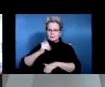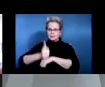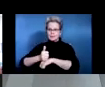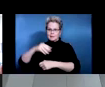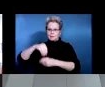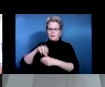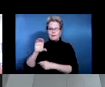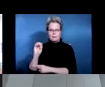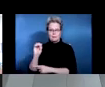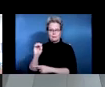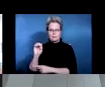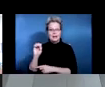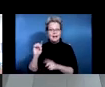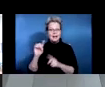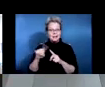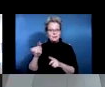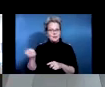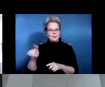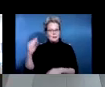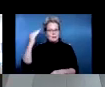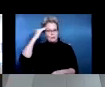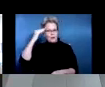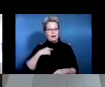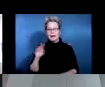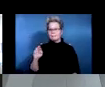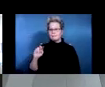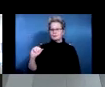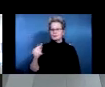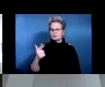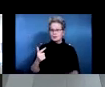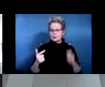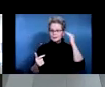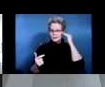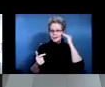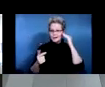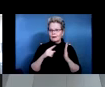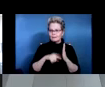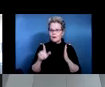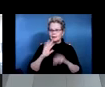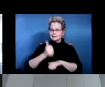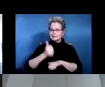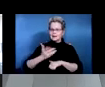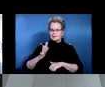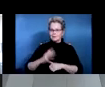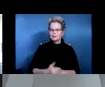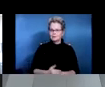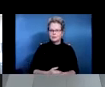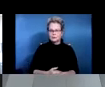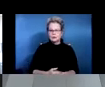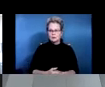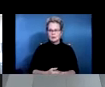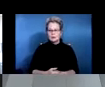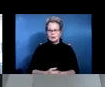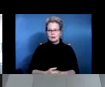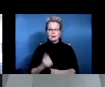company. So I ended up speaking to many different people within this individuals, um, line of work. One person in